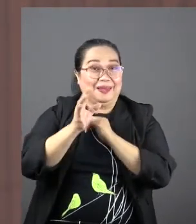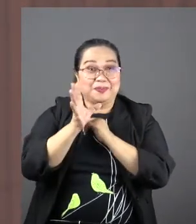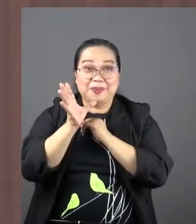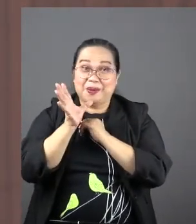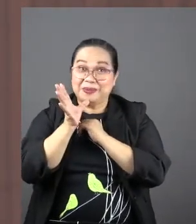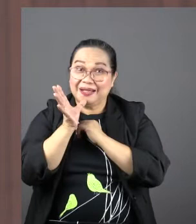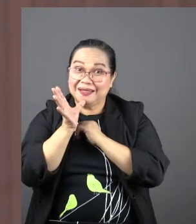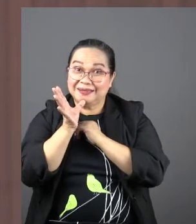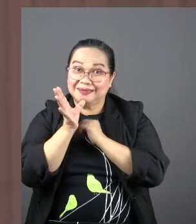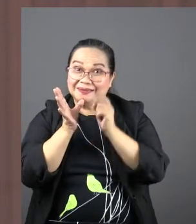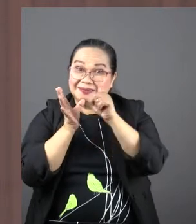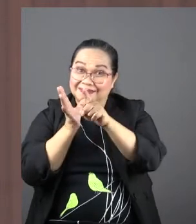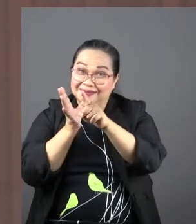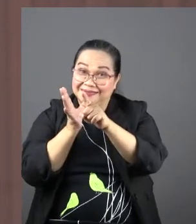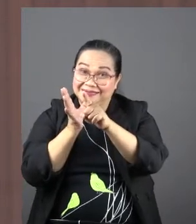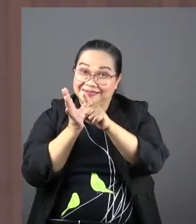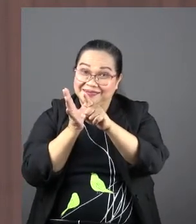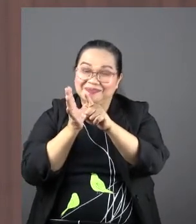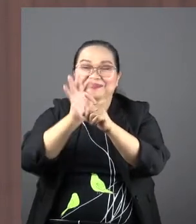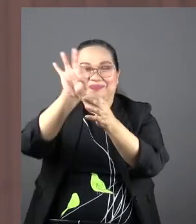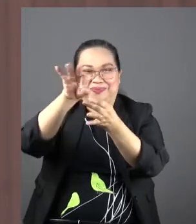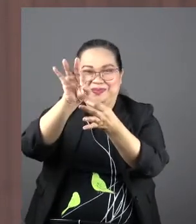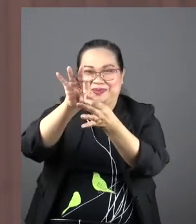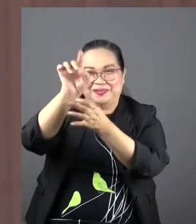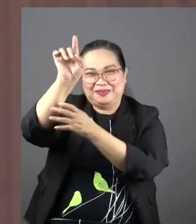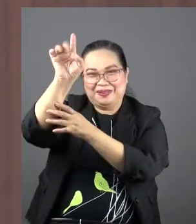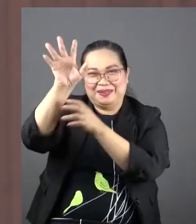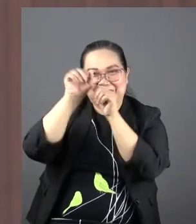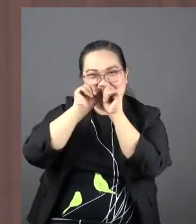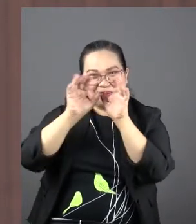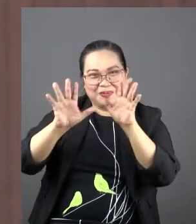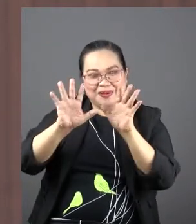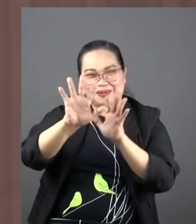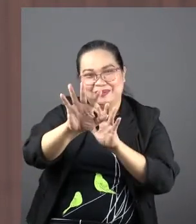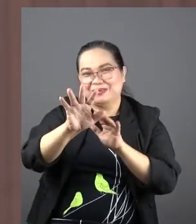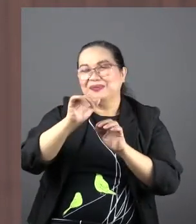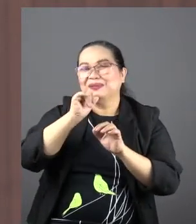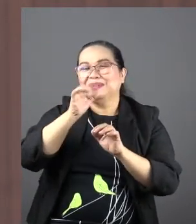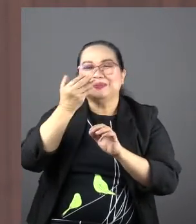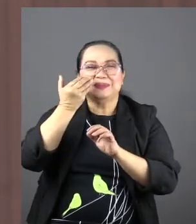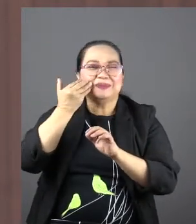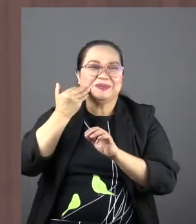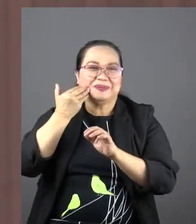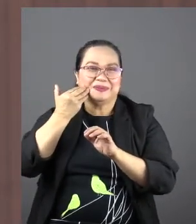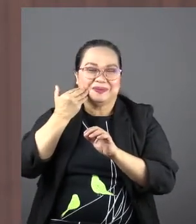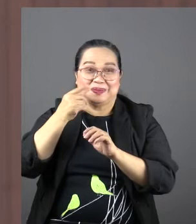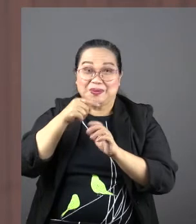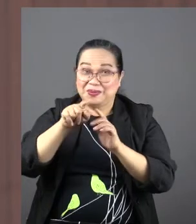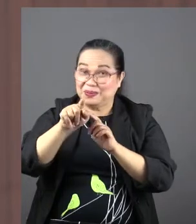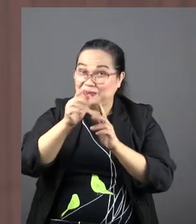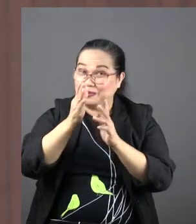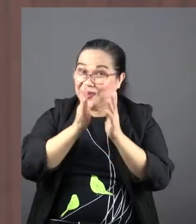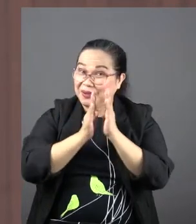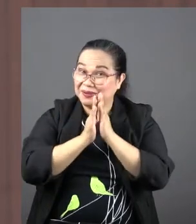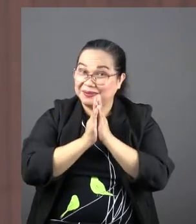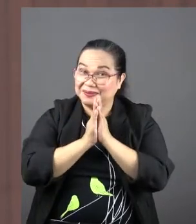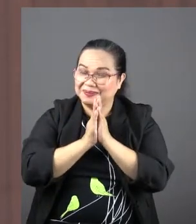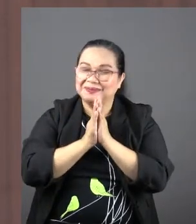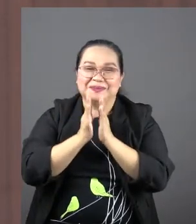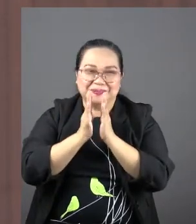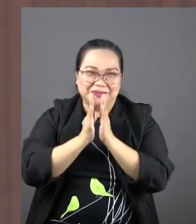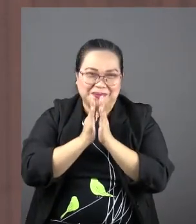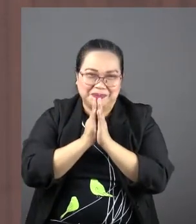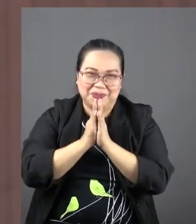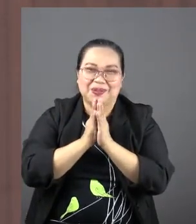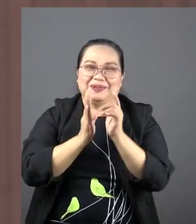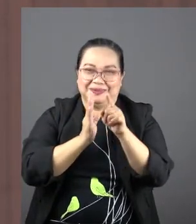as you ask a perfect God to bless your imperfect efforts through prayer I pray you'll be